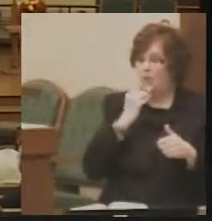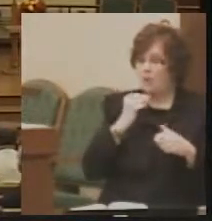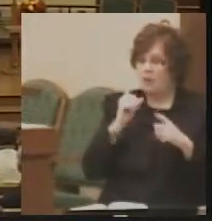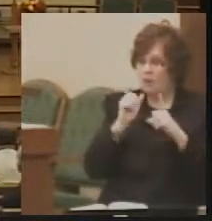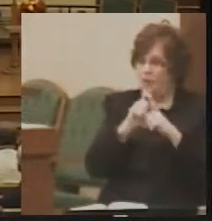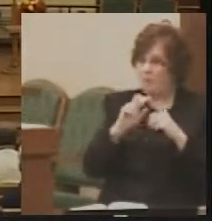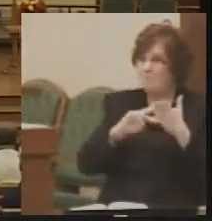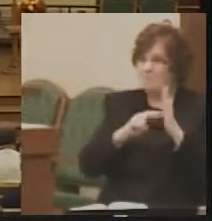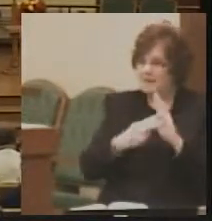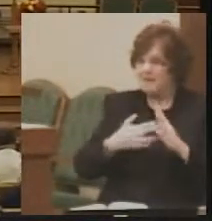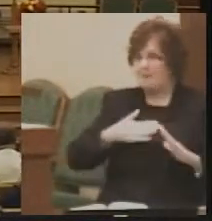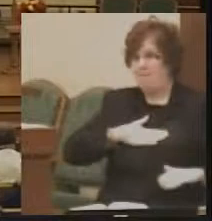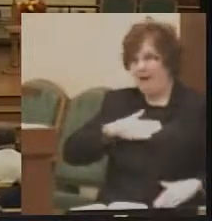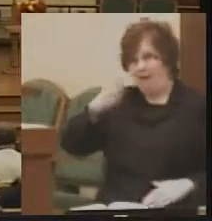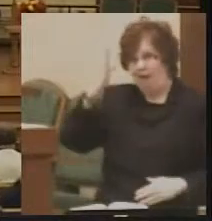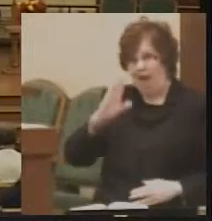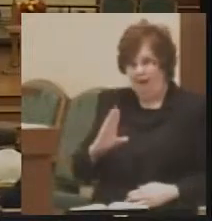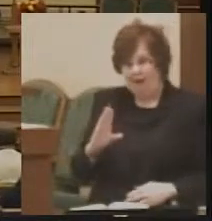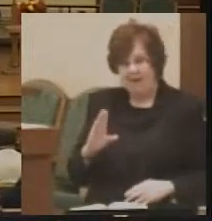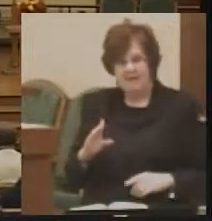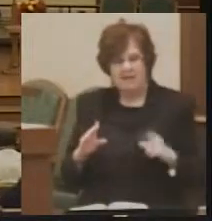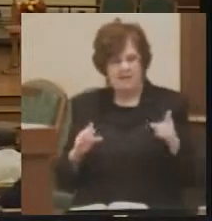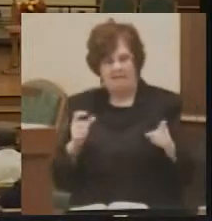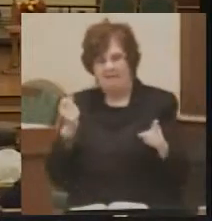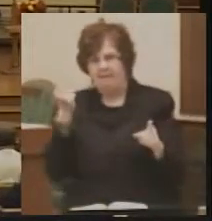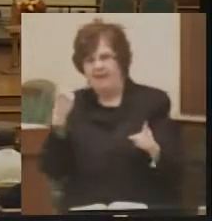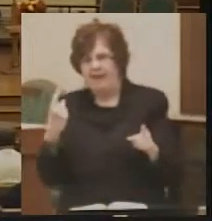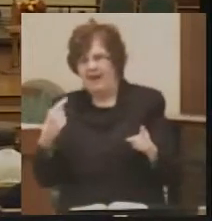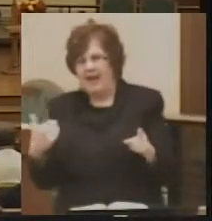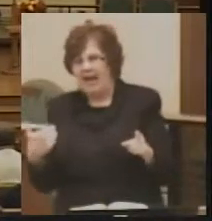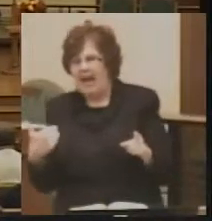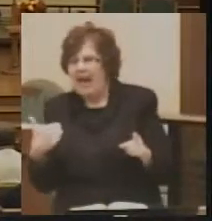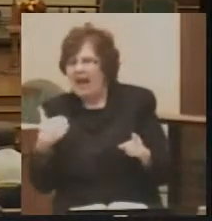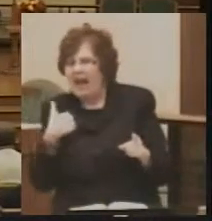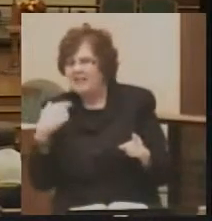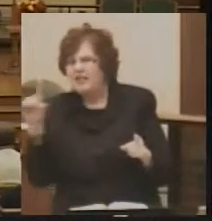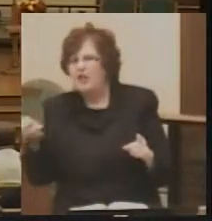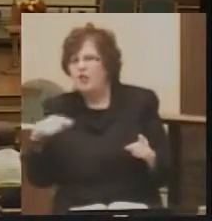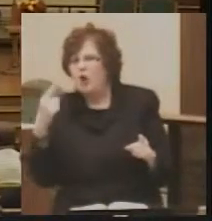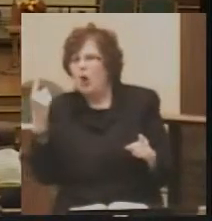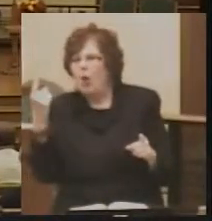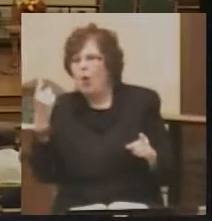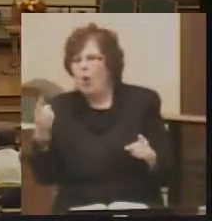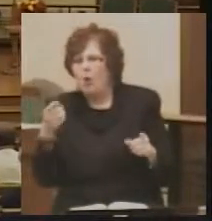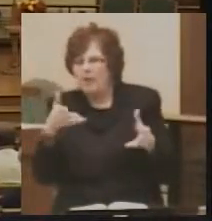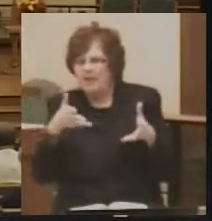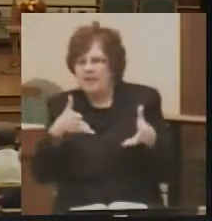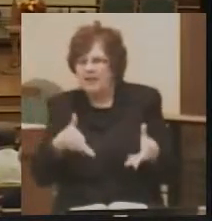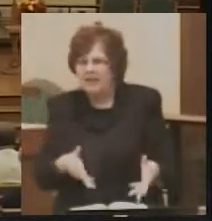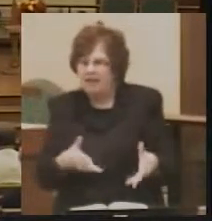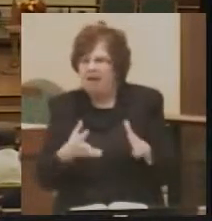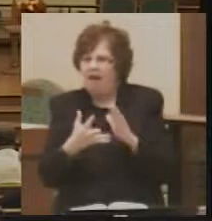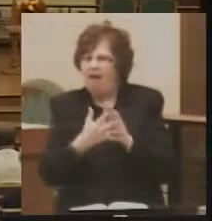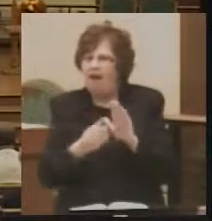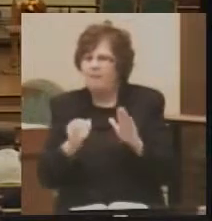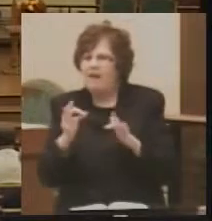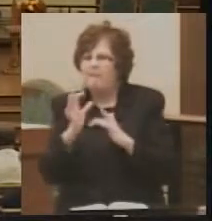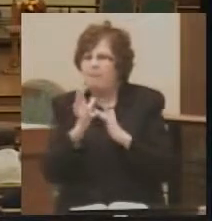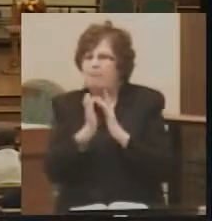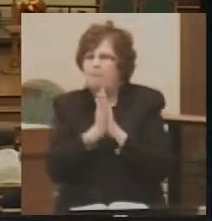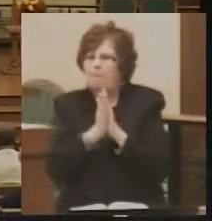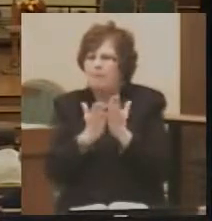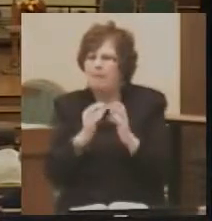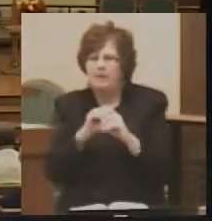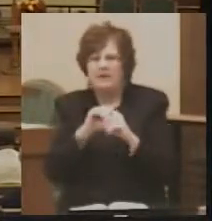We come to understand that he has in his possession. The only existing copy of the Bible